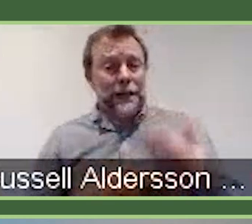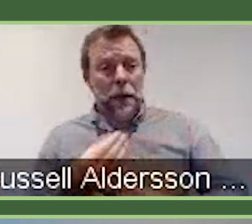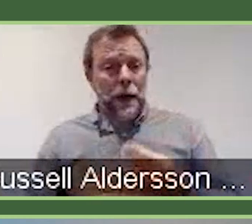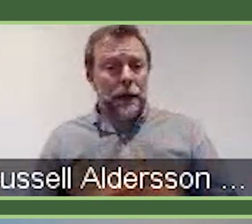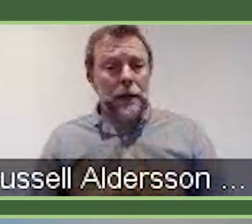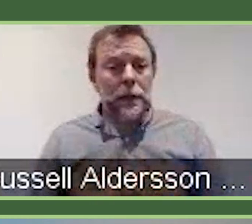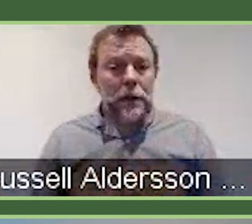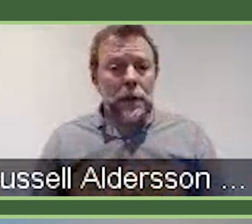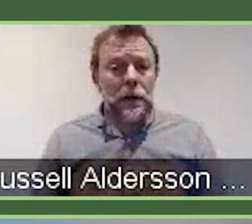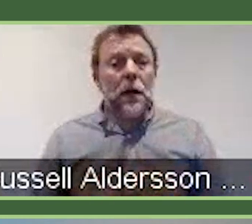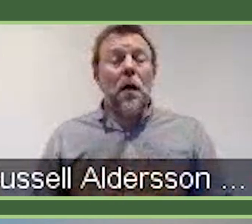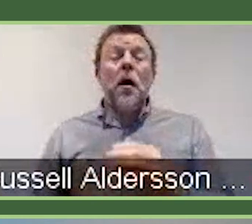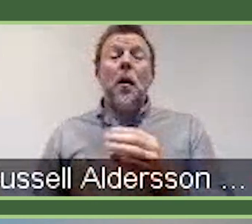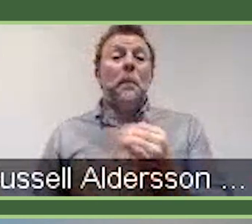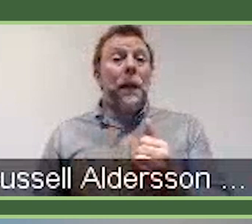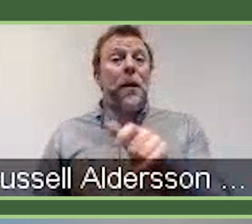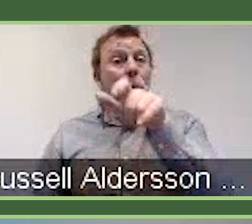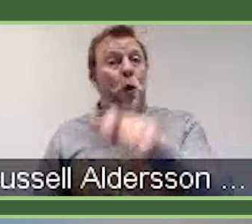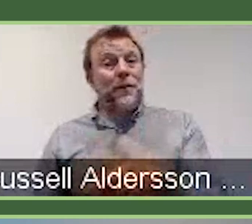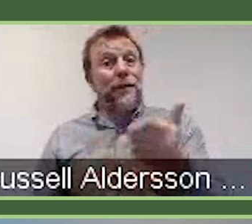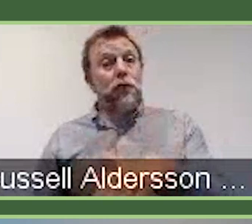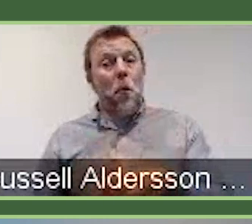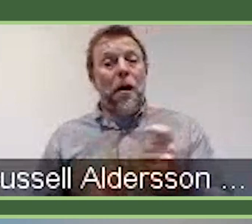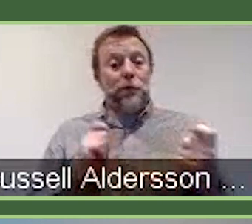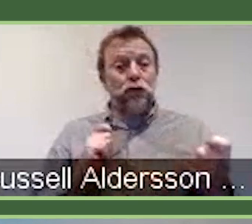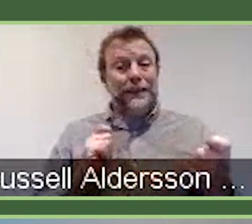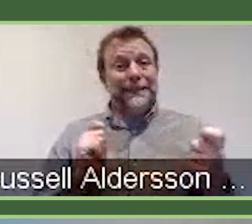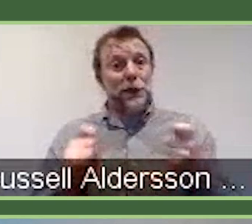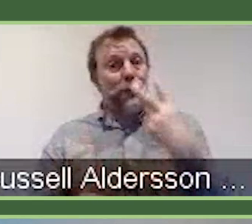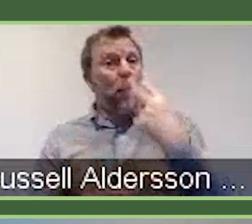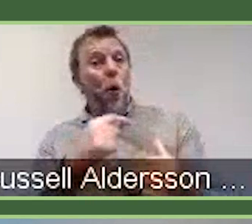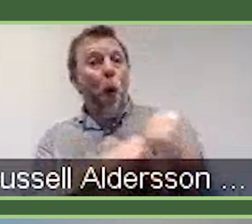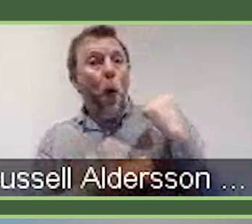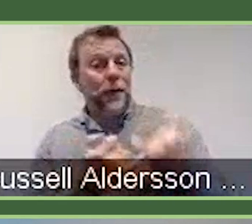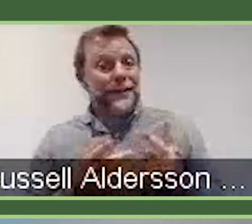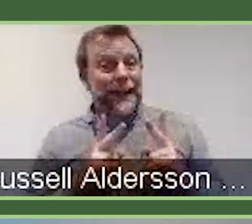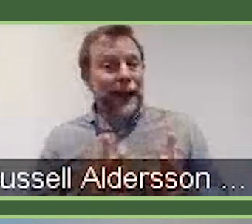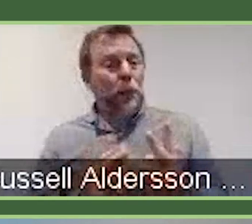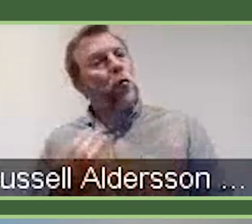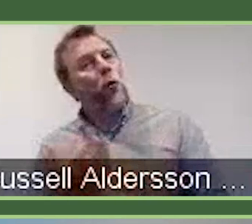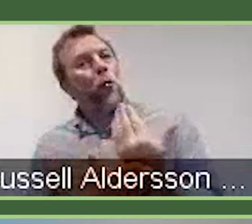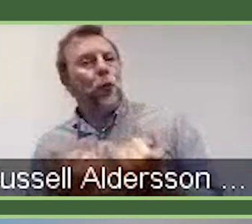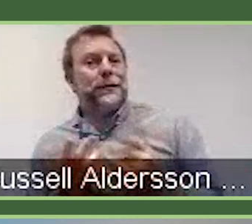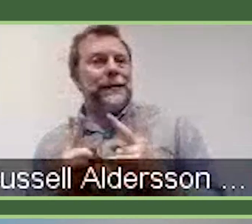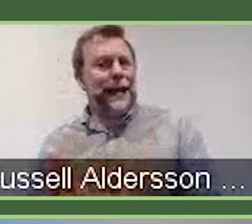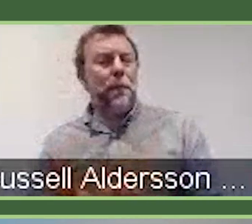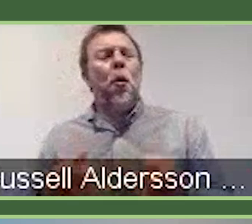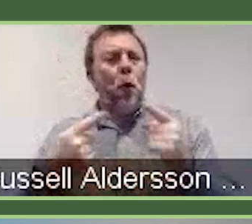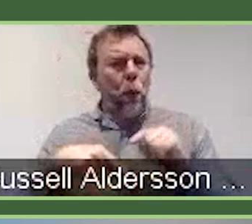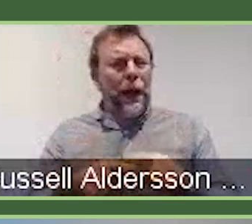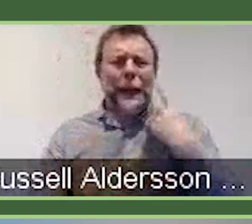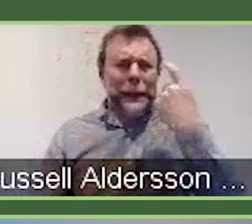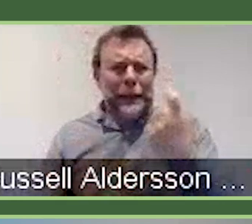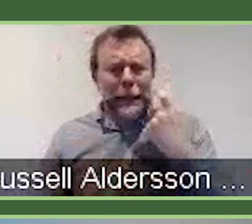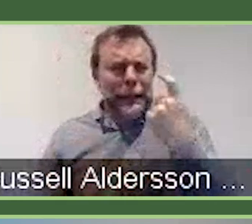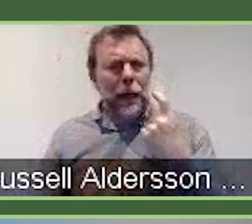we're going to be transitioning from our old schemes through to... And we thought really very hard about the responsibilities